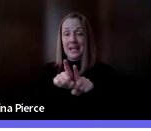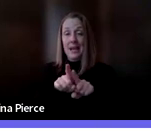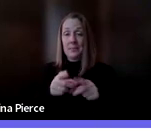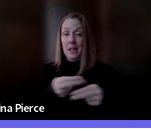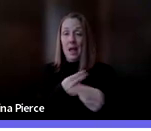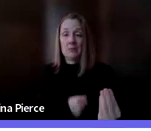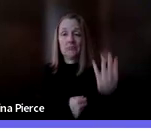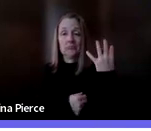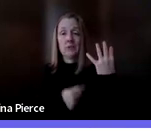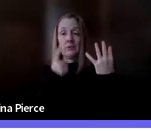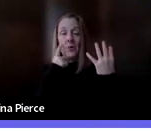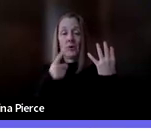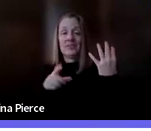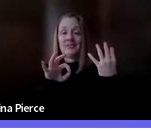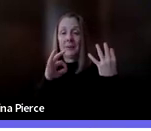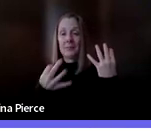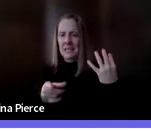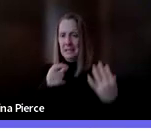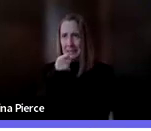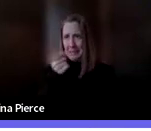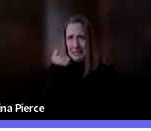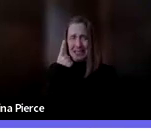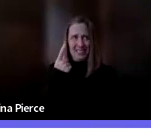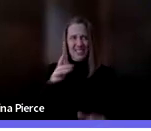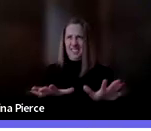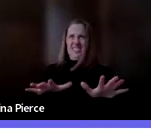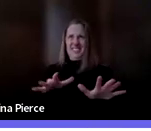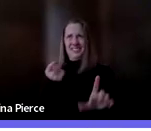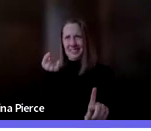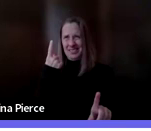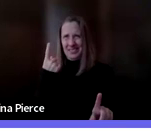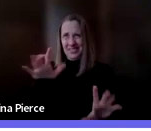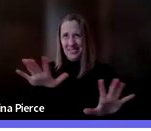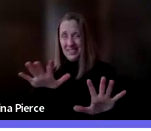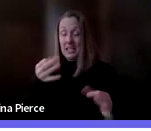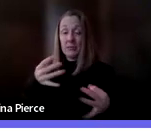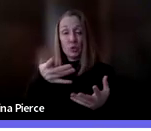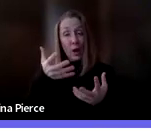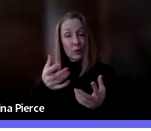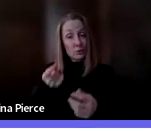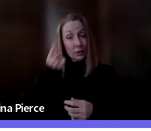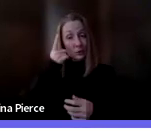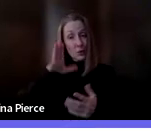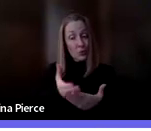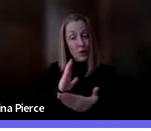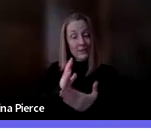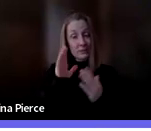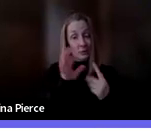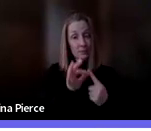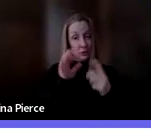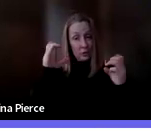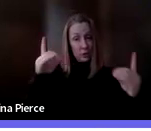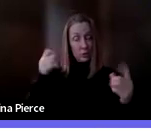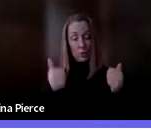doesn't make sense, that's a great time. If you want to understand your rights in special education or if you want more